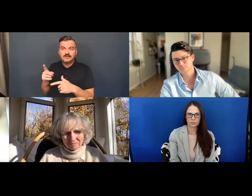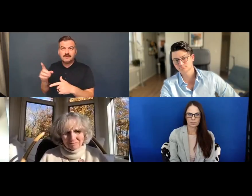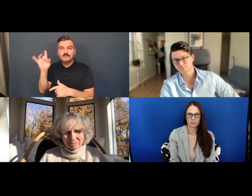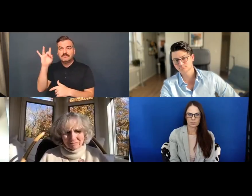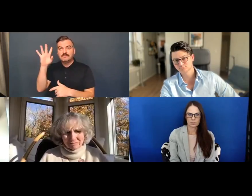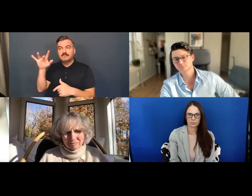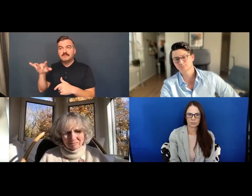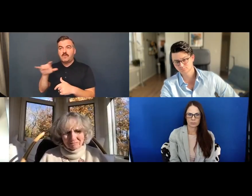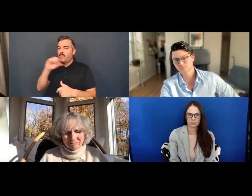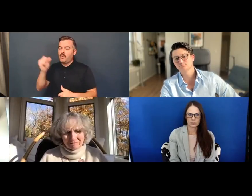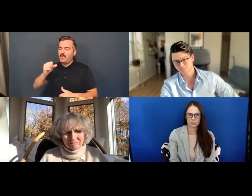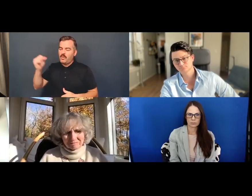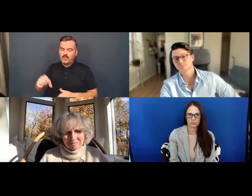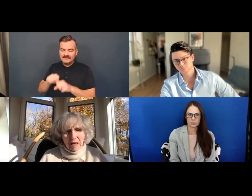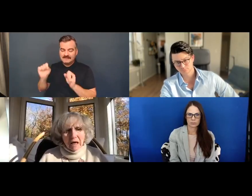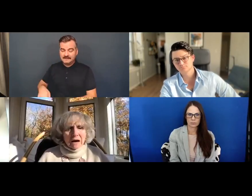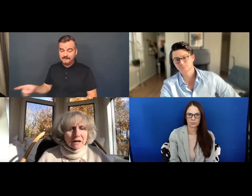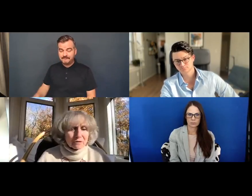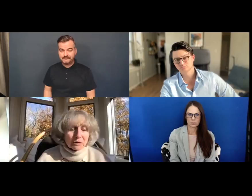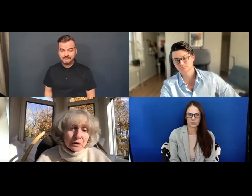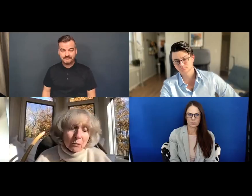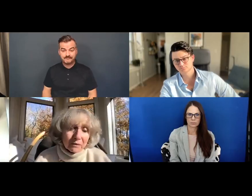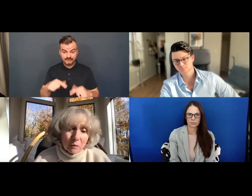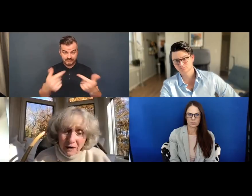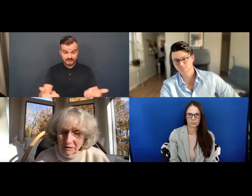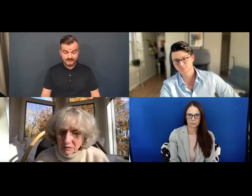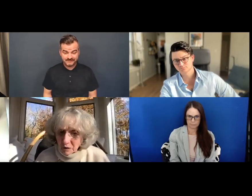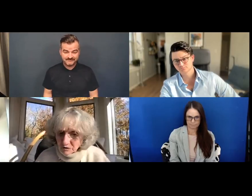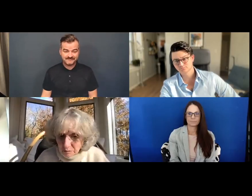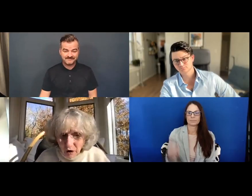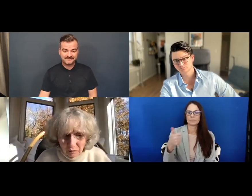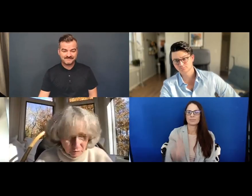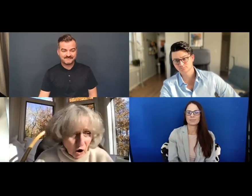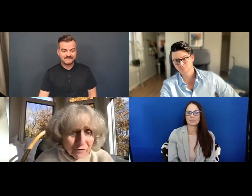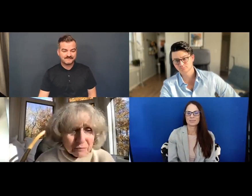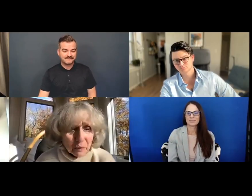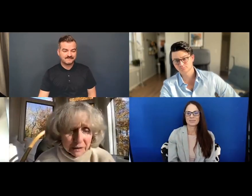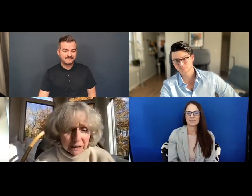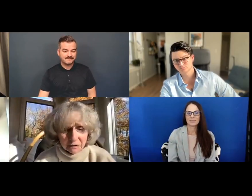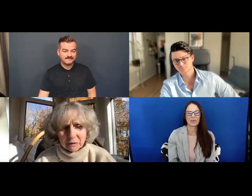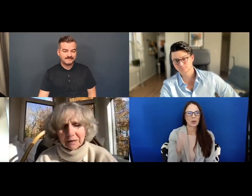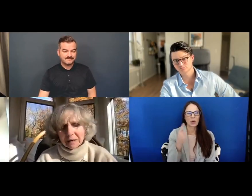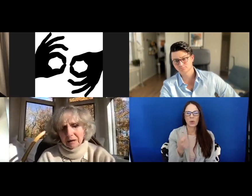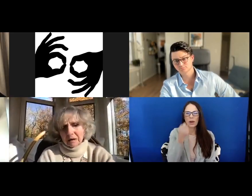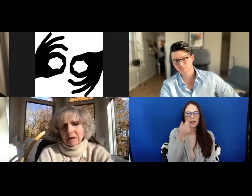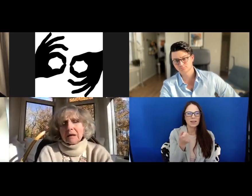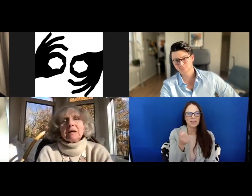system it is. You know, one, one, one small COVID point here